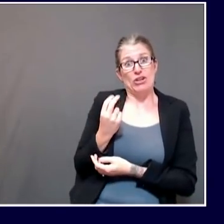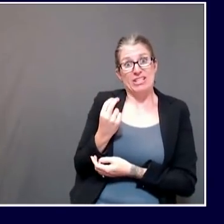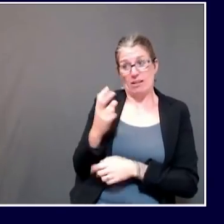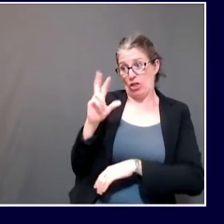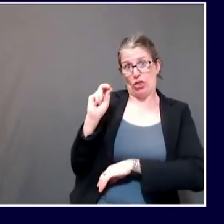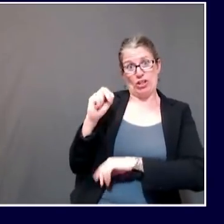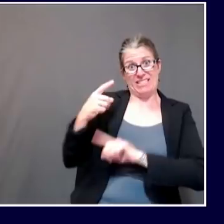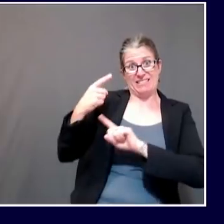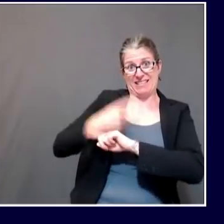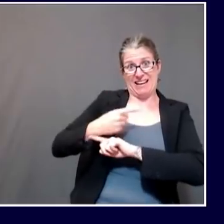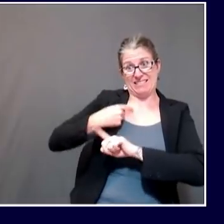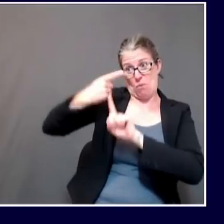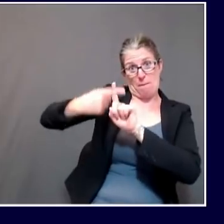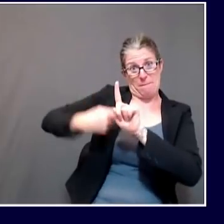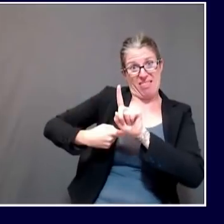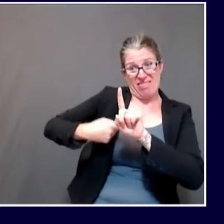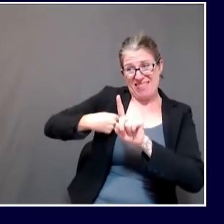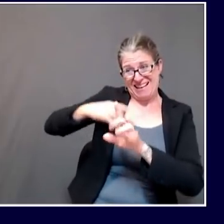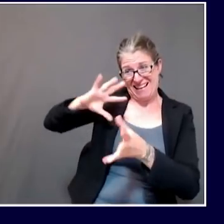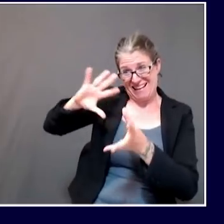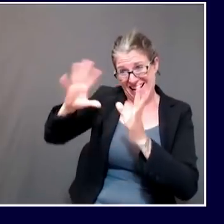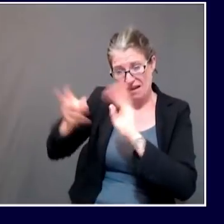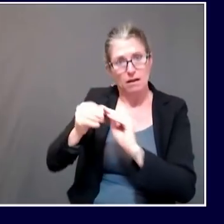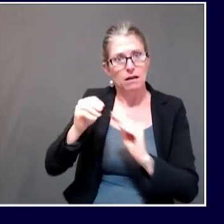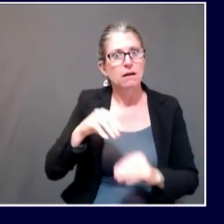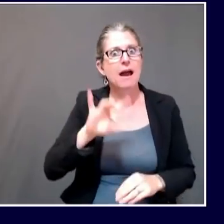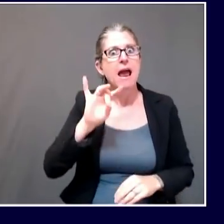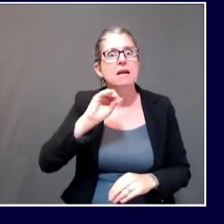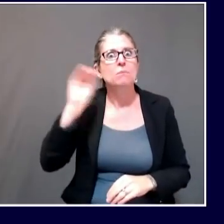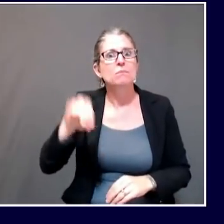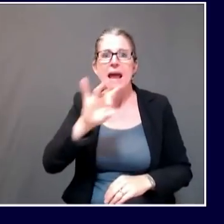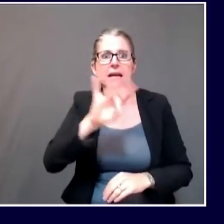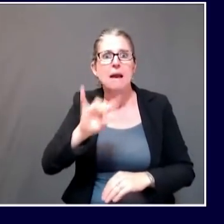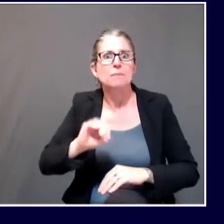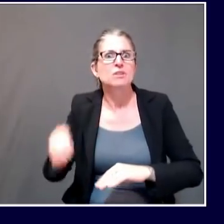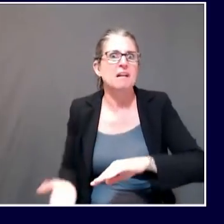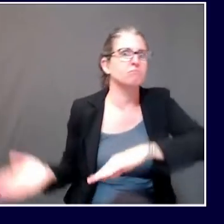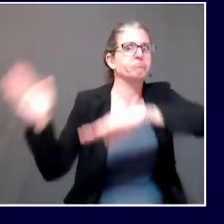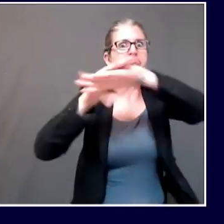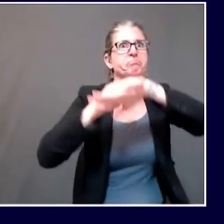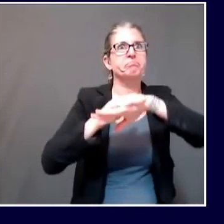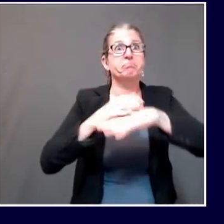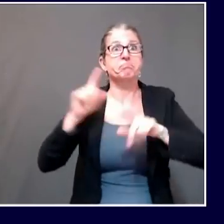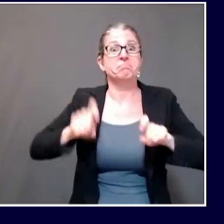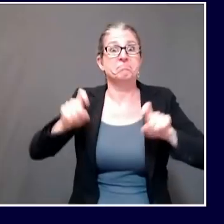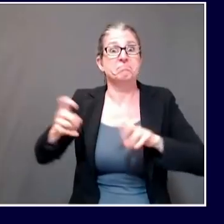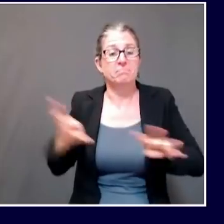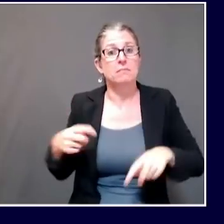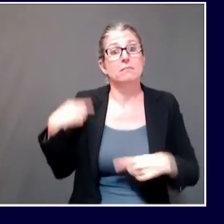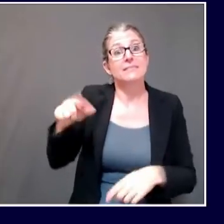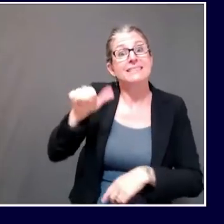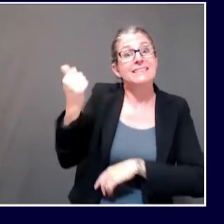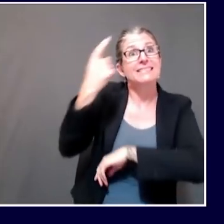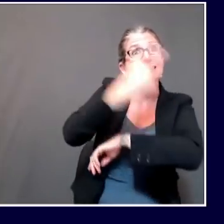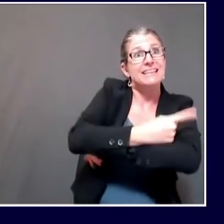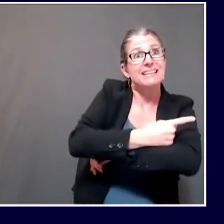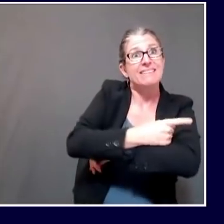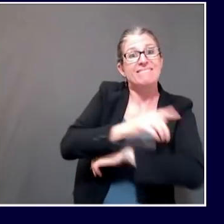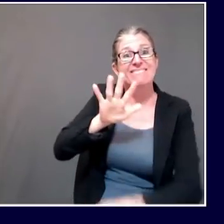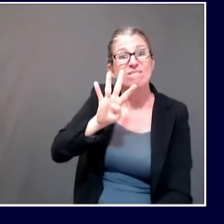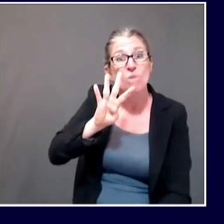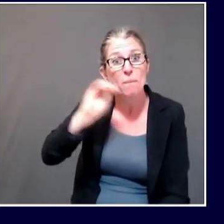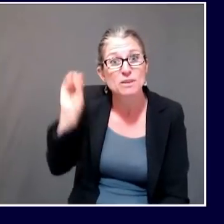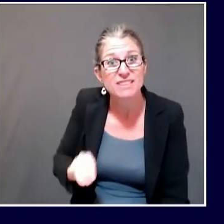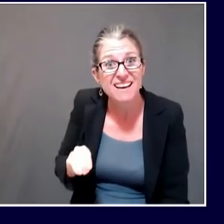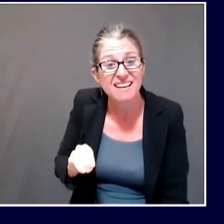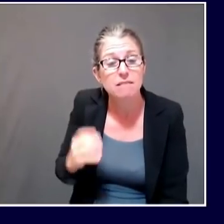54% growth in testing volume just in the past 10 days alone. We are continuing to work to